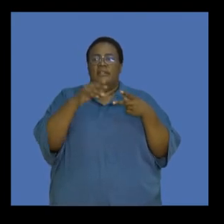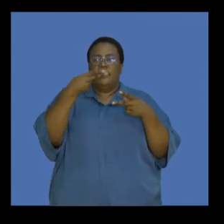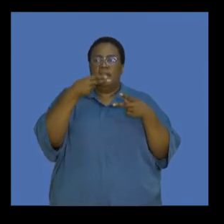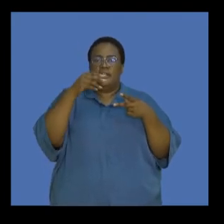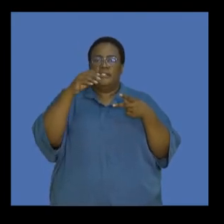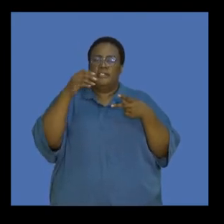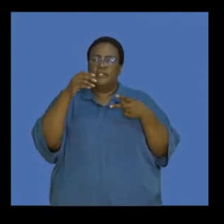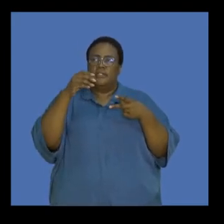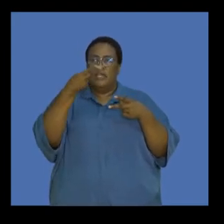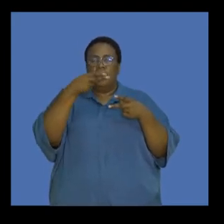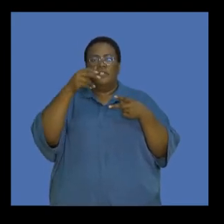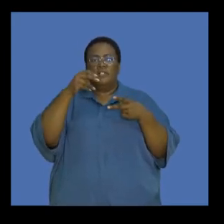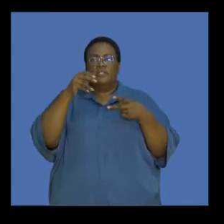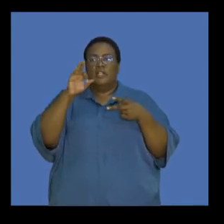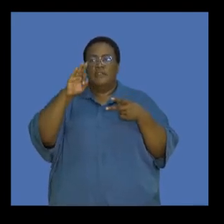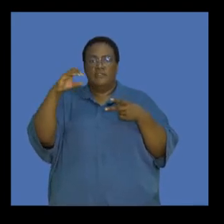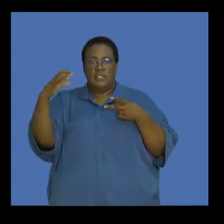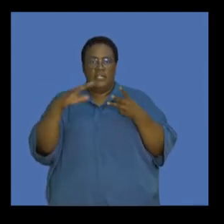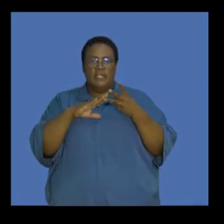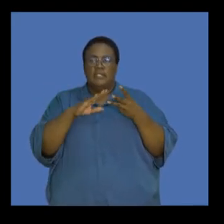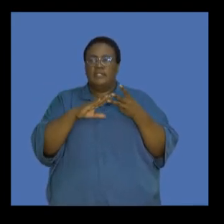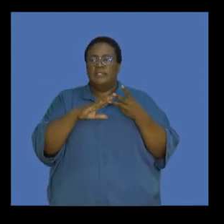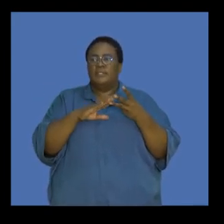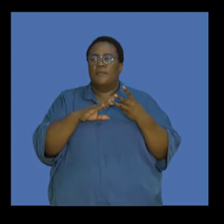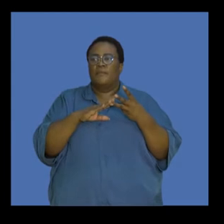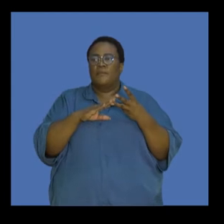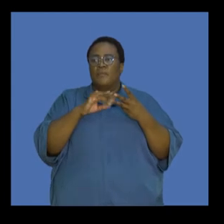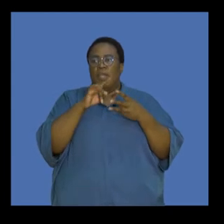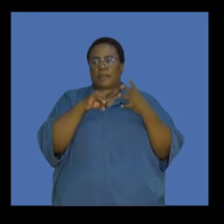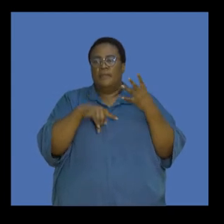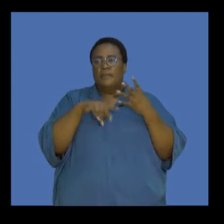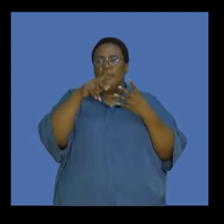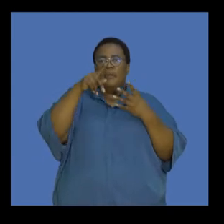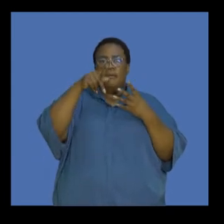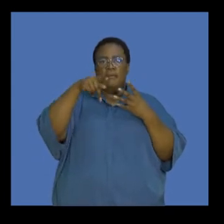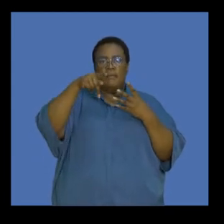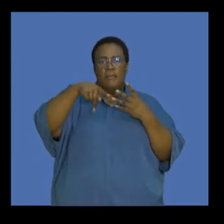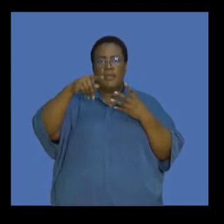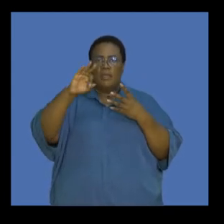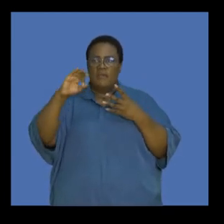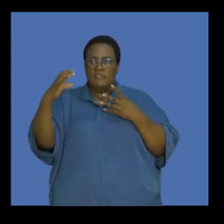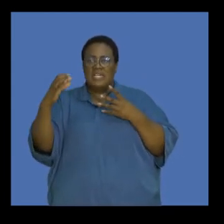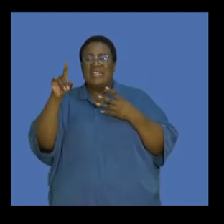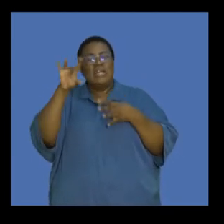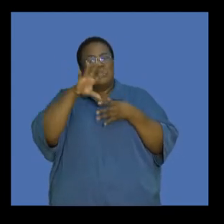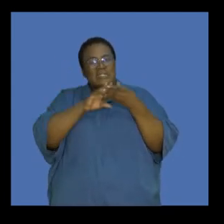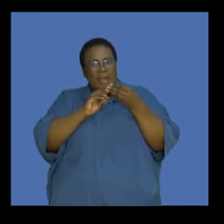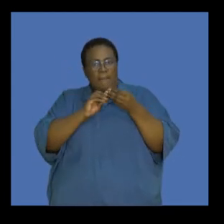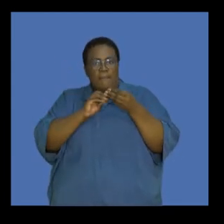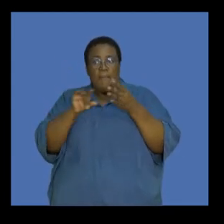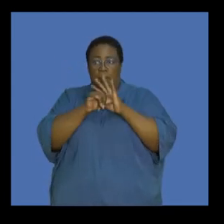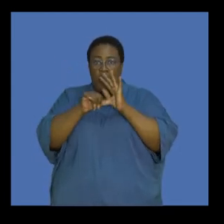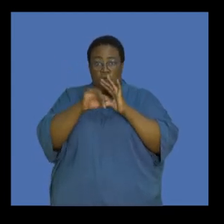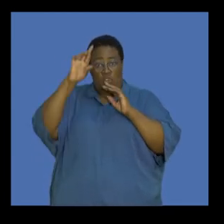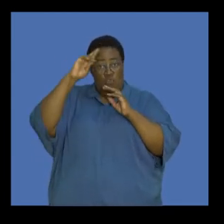Hydrofluorocarbons, HFCs. You've got your perfluorocarbons, and you've got your sulfur hexafluorides. Now guys, these are just exposing you to